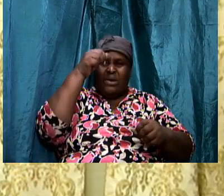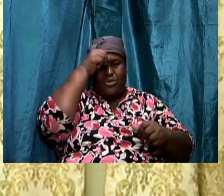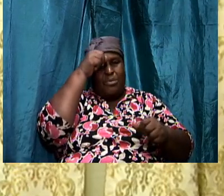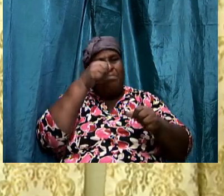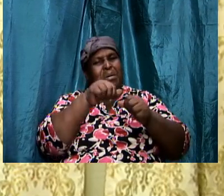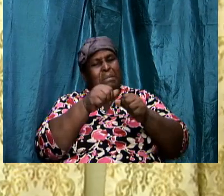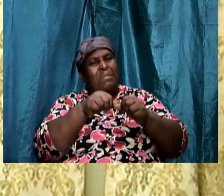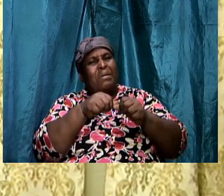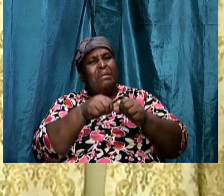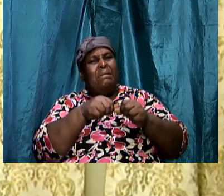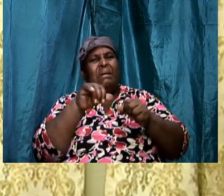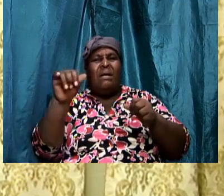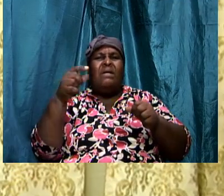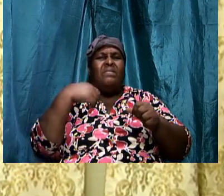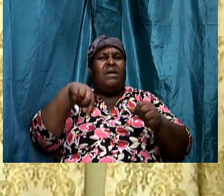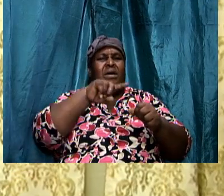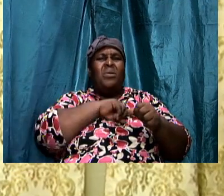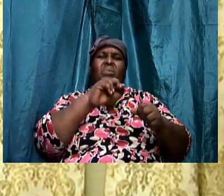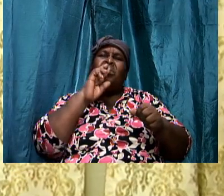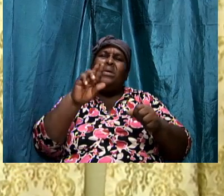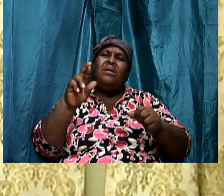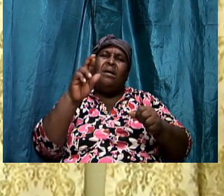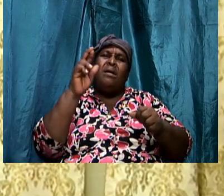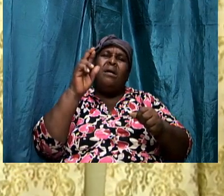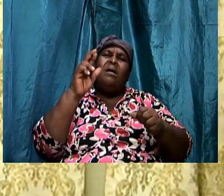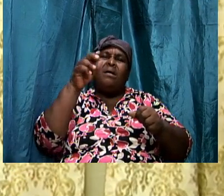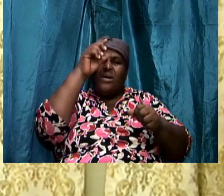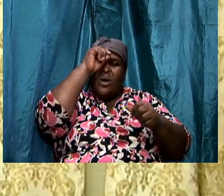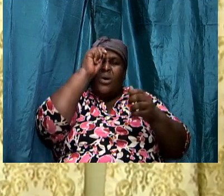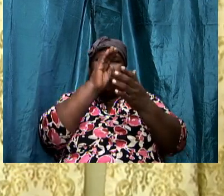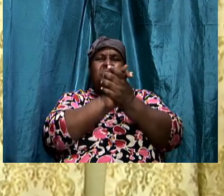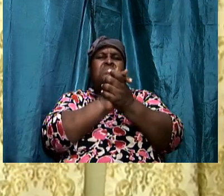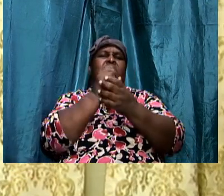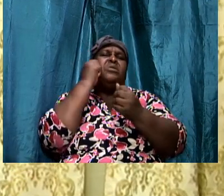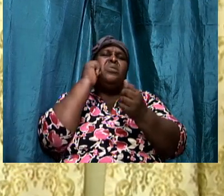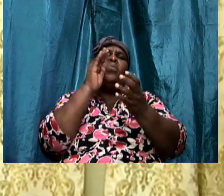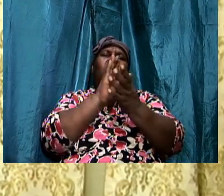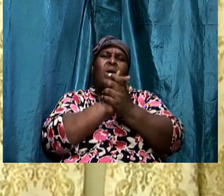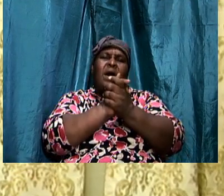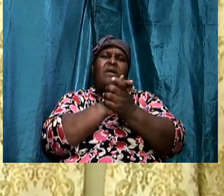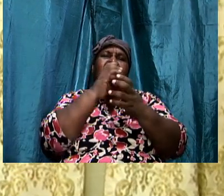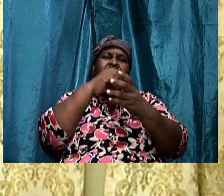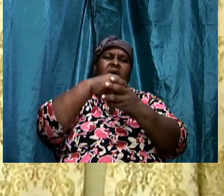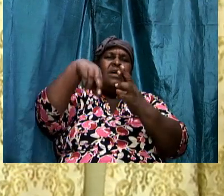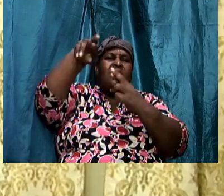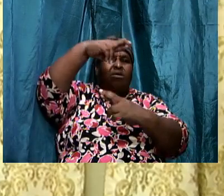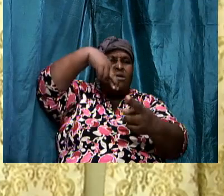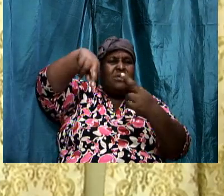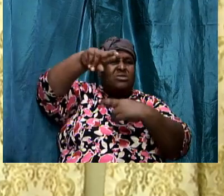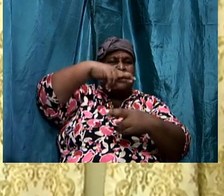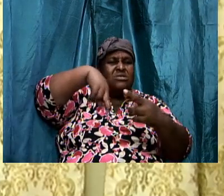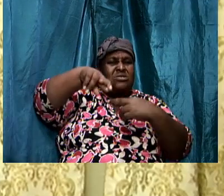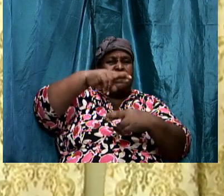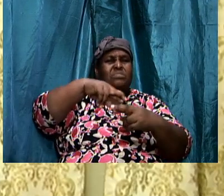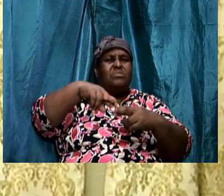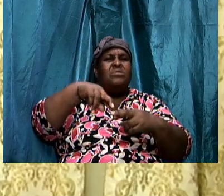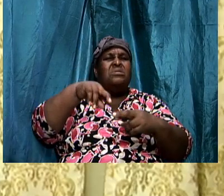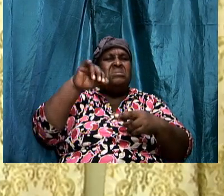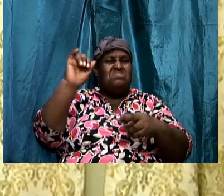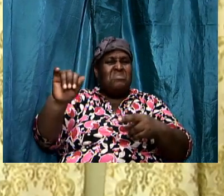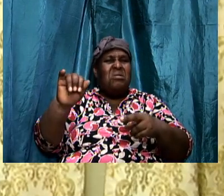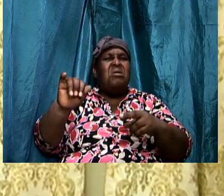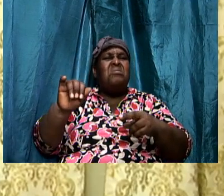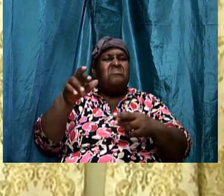we are husbands and wife. And we are in a relationship. To the extent that the relationship break down